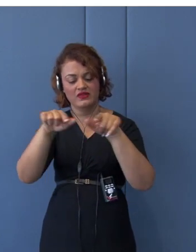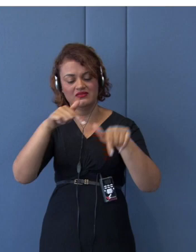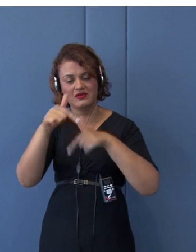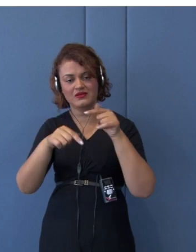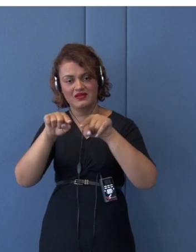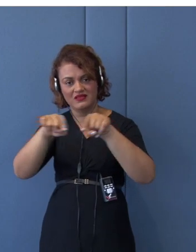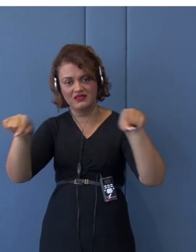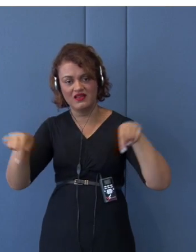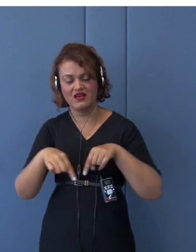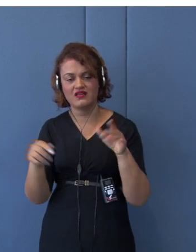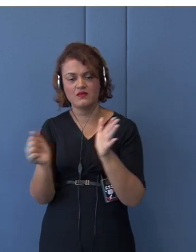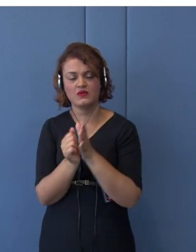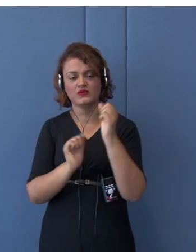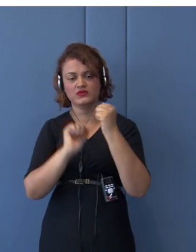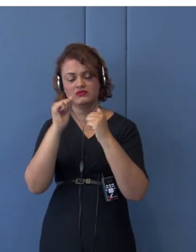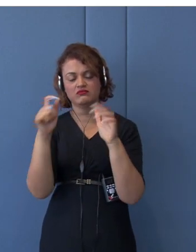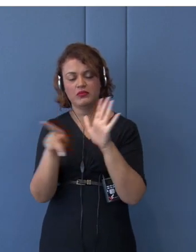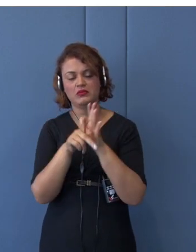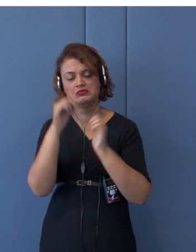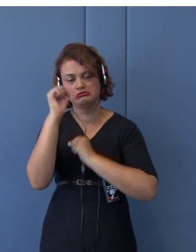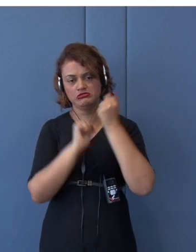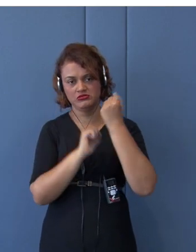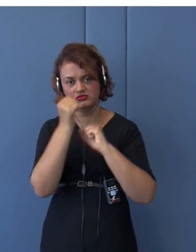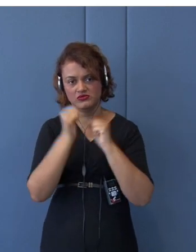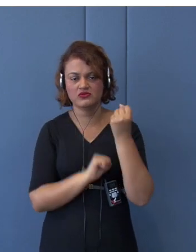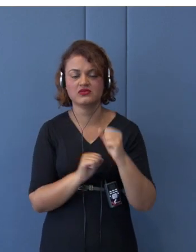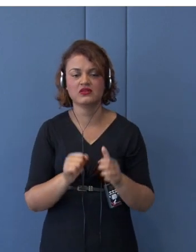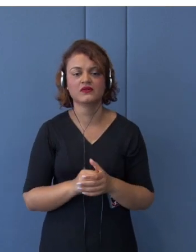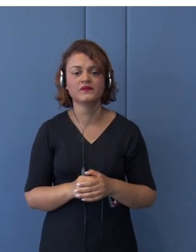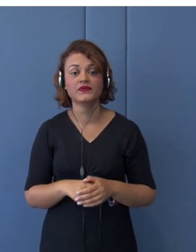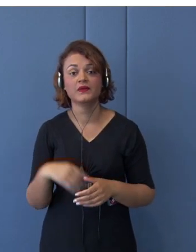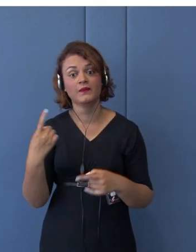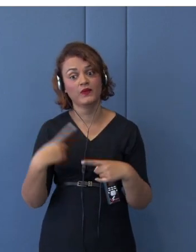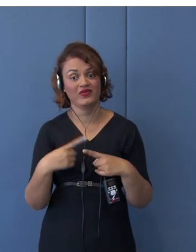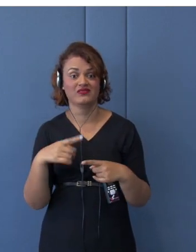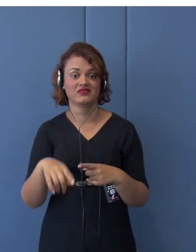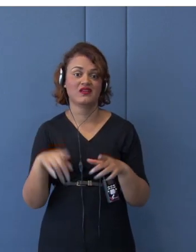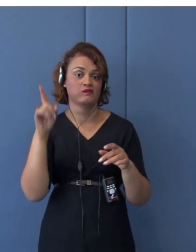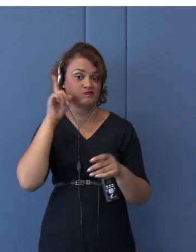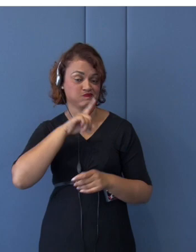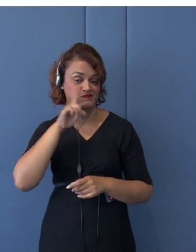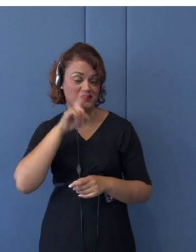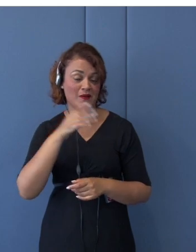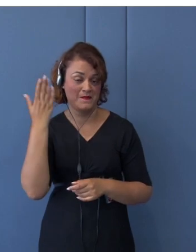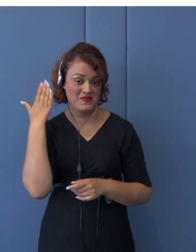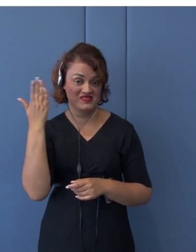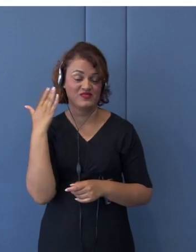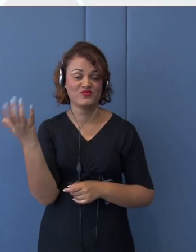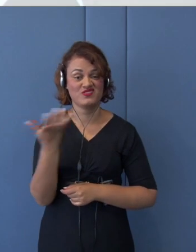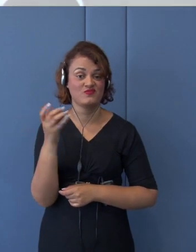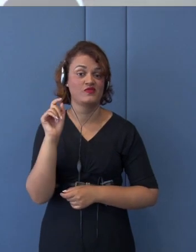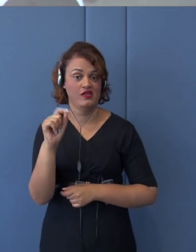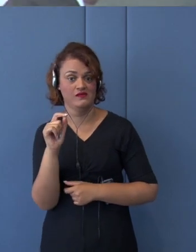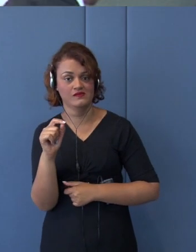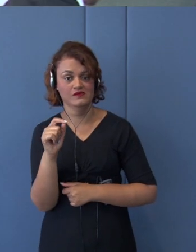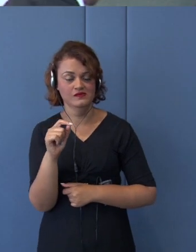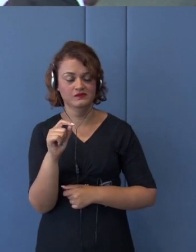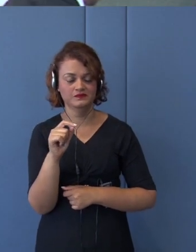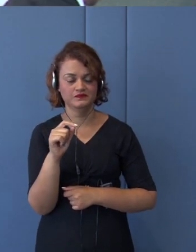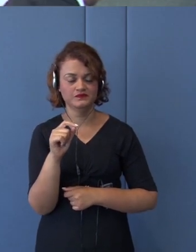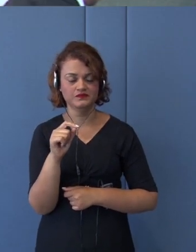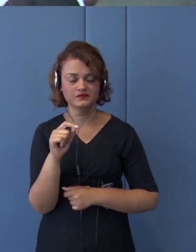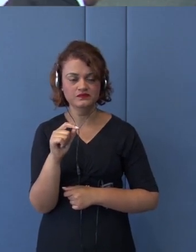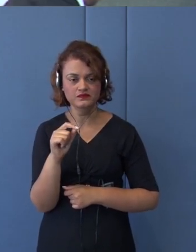because those were United States who wanted to build in. So, we suspended those 20 provisions, but